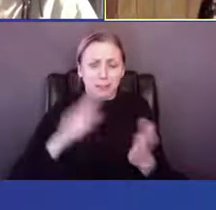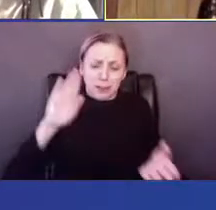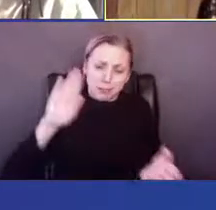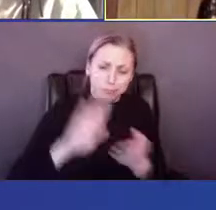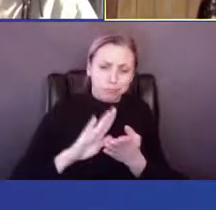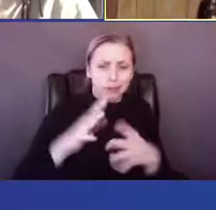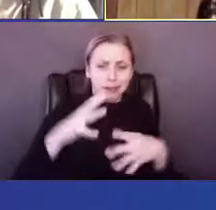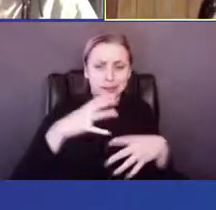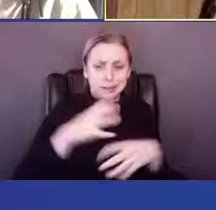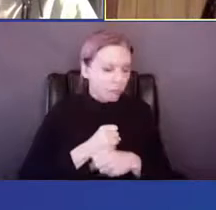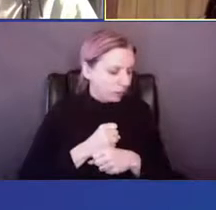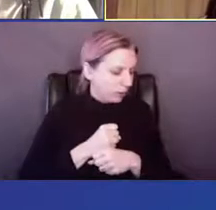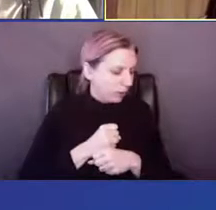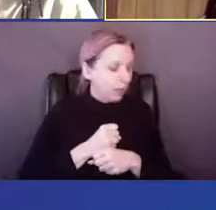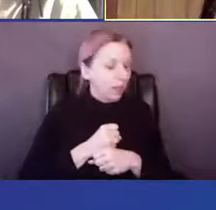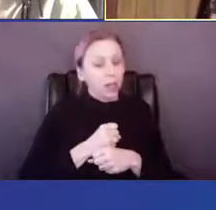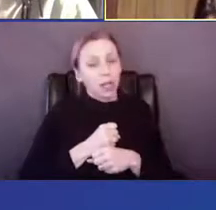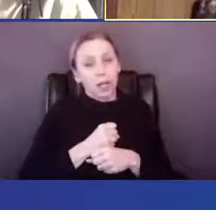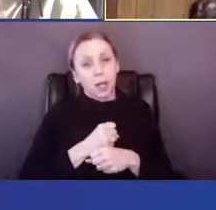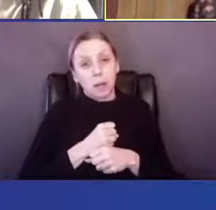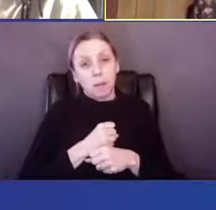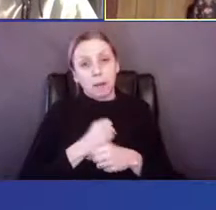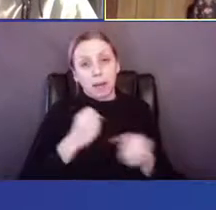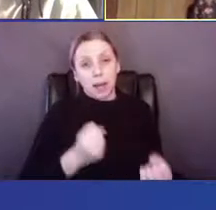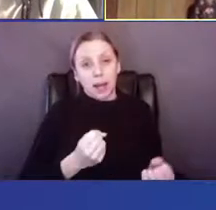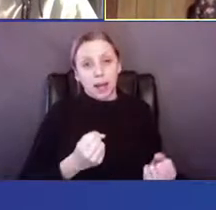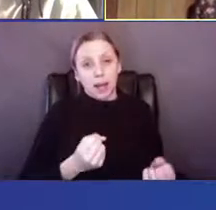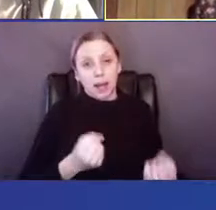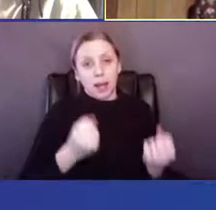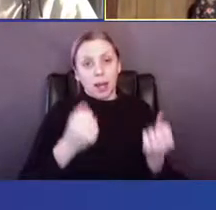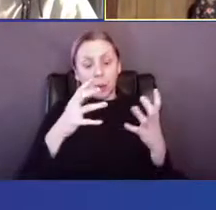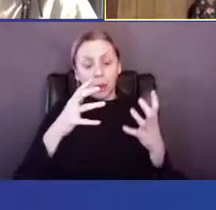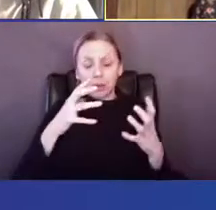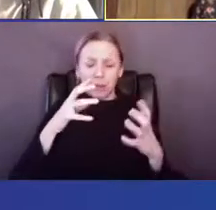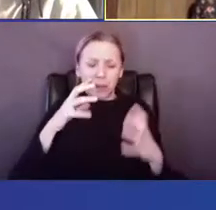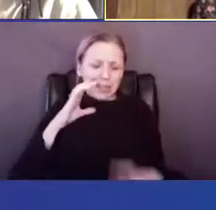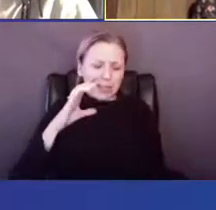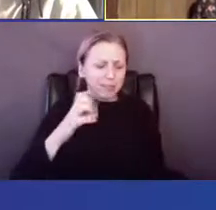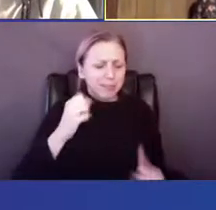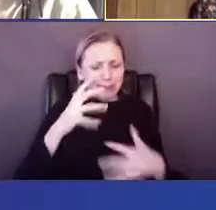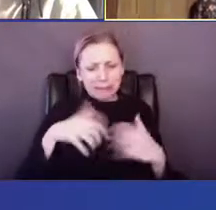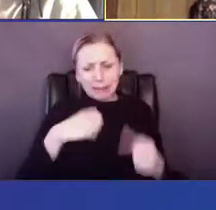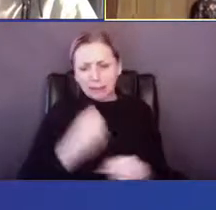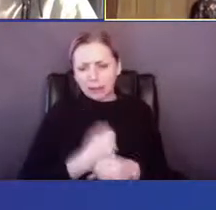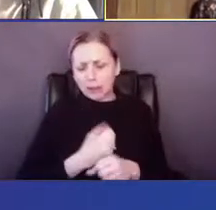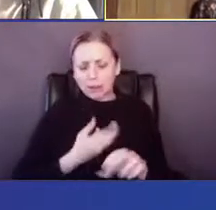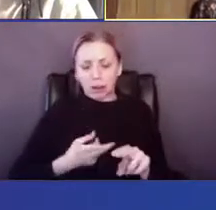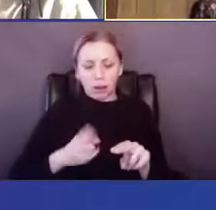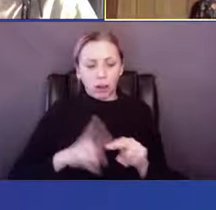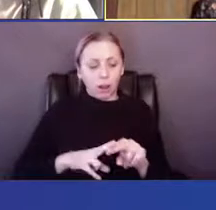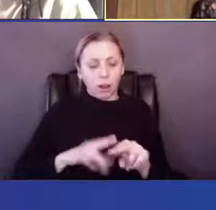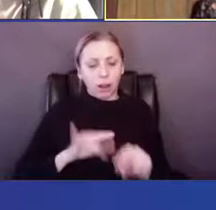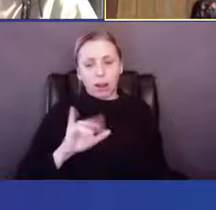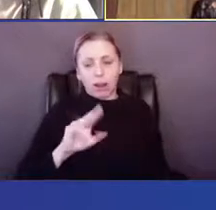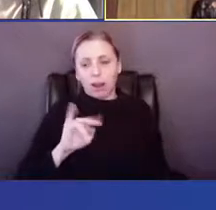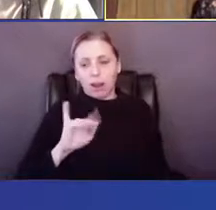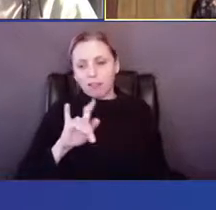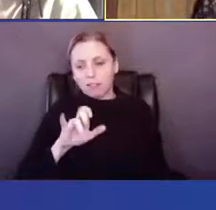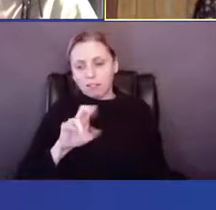but like how the last however many decades of rising inflation and wage stagnation have just